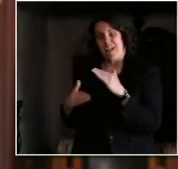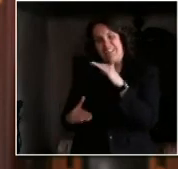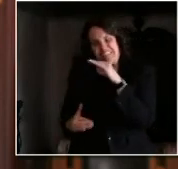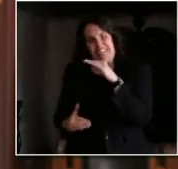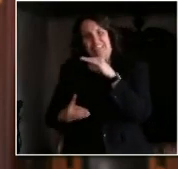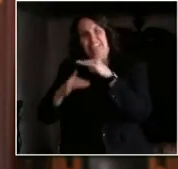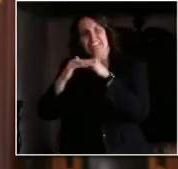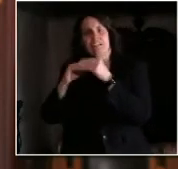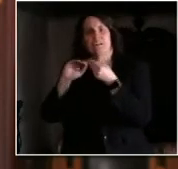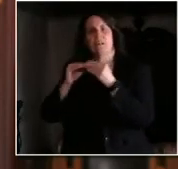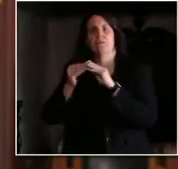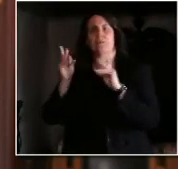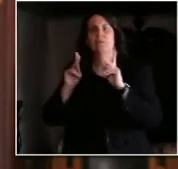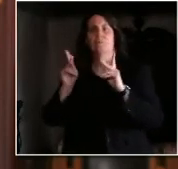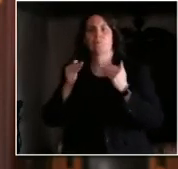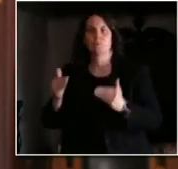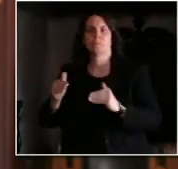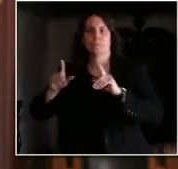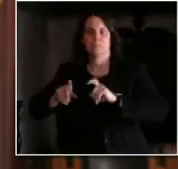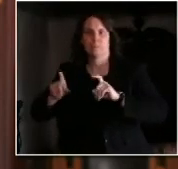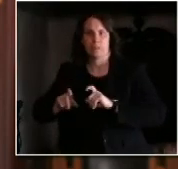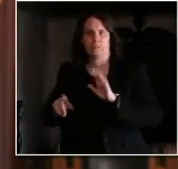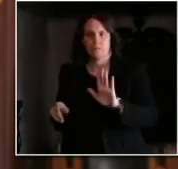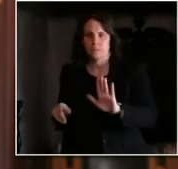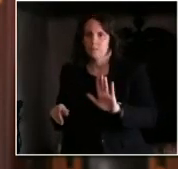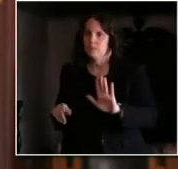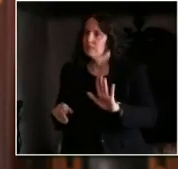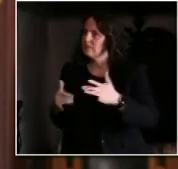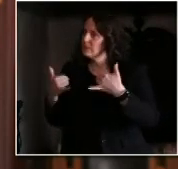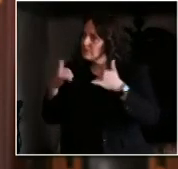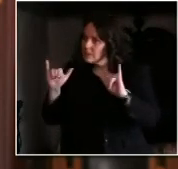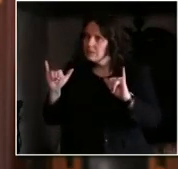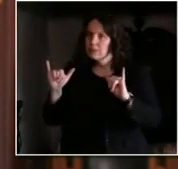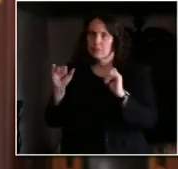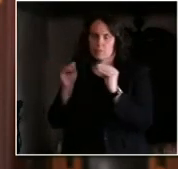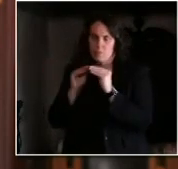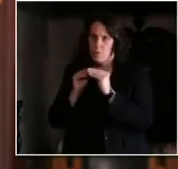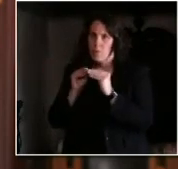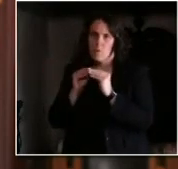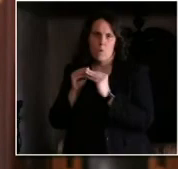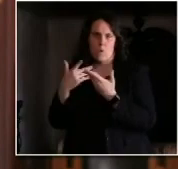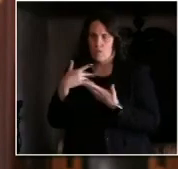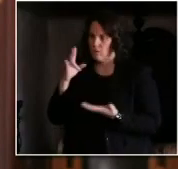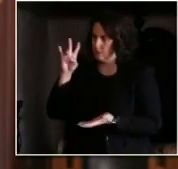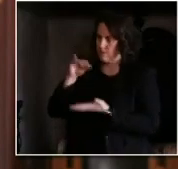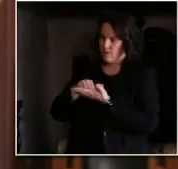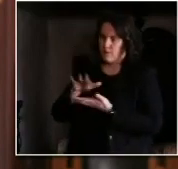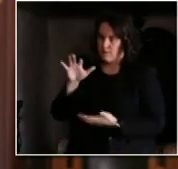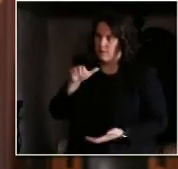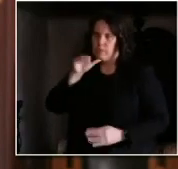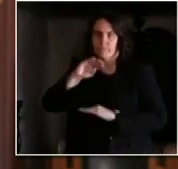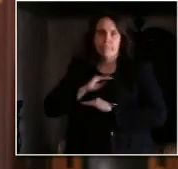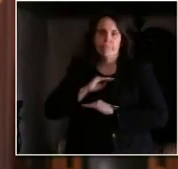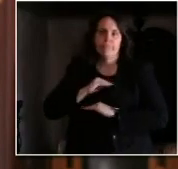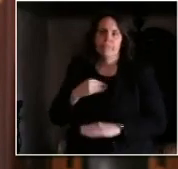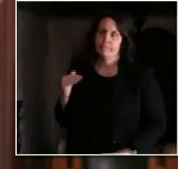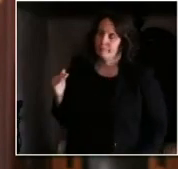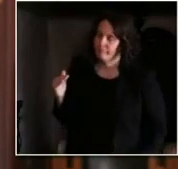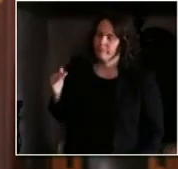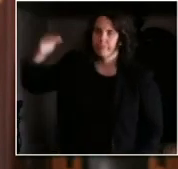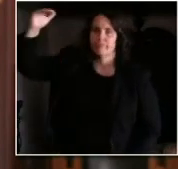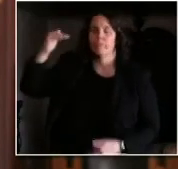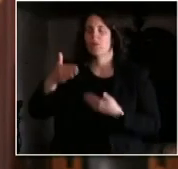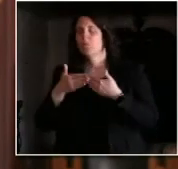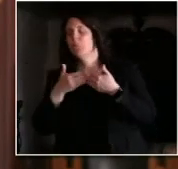but we will continue to do that work over the next four to five weeks for sure on the contact tracing front we